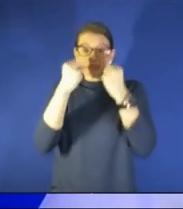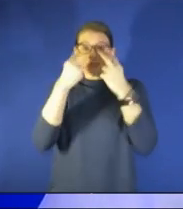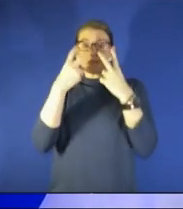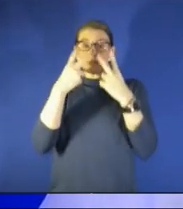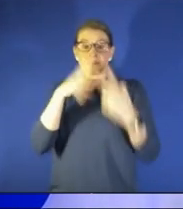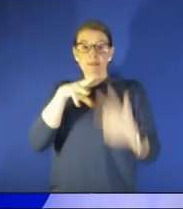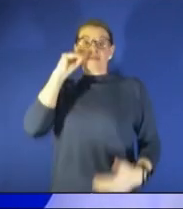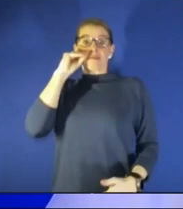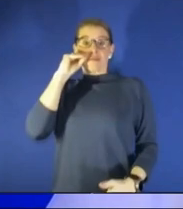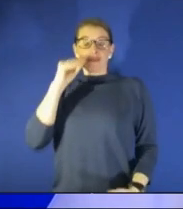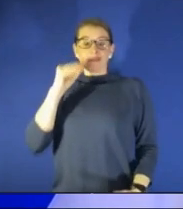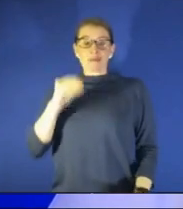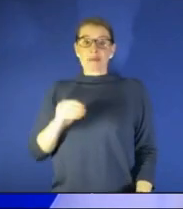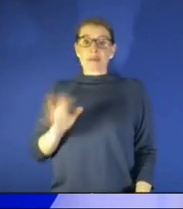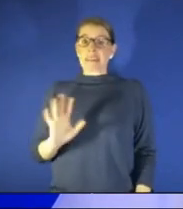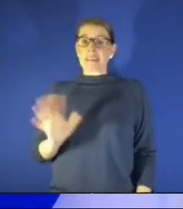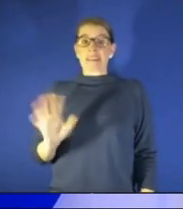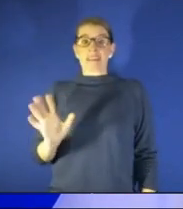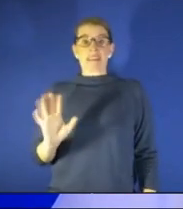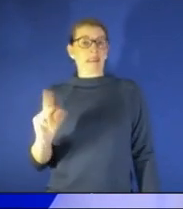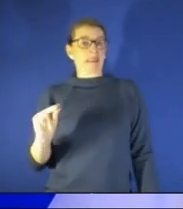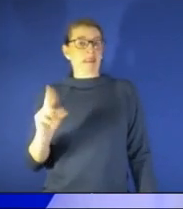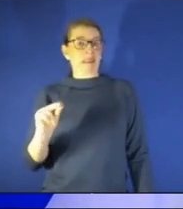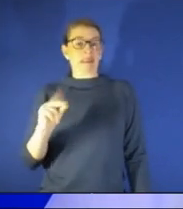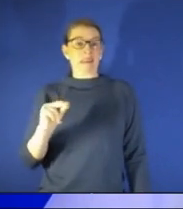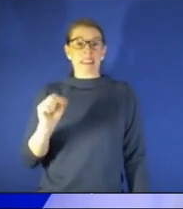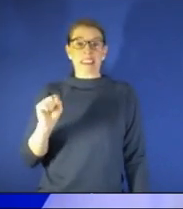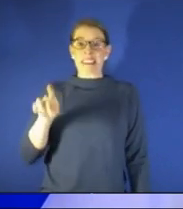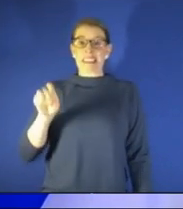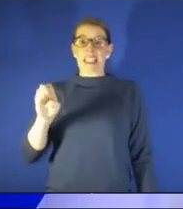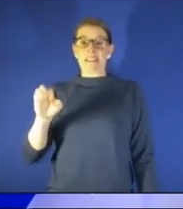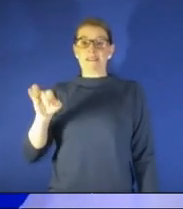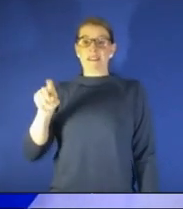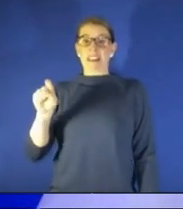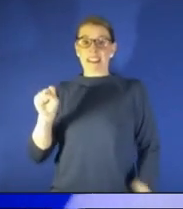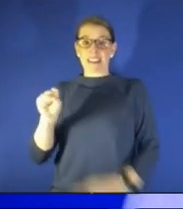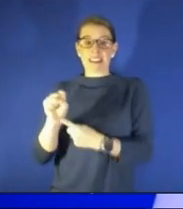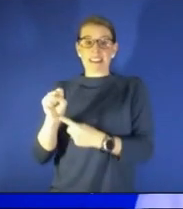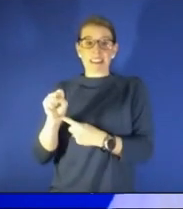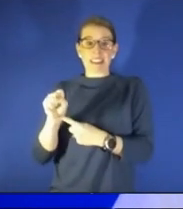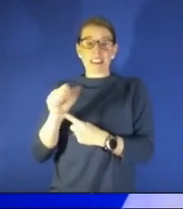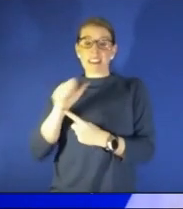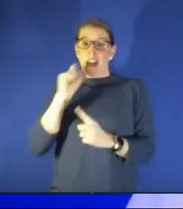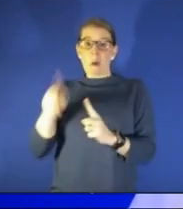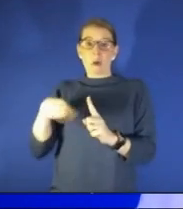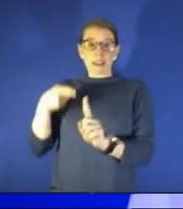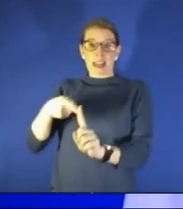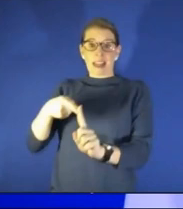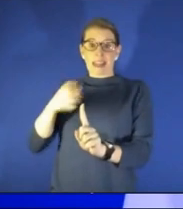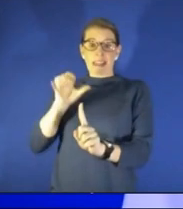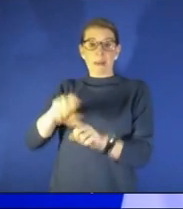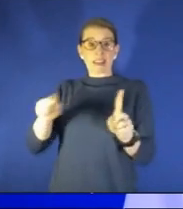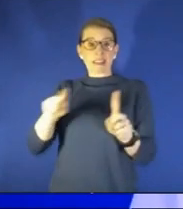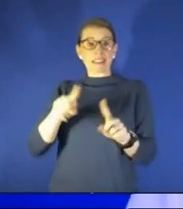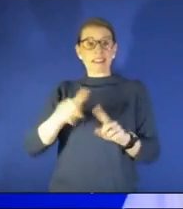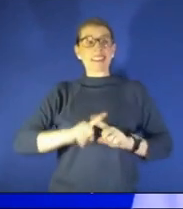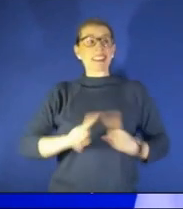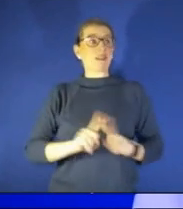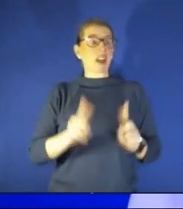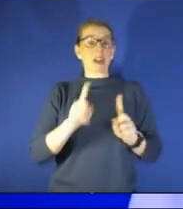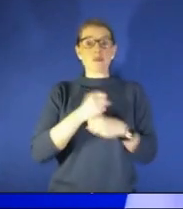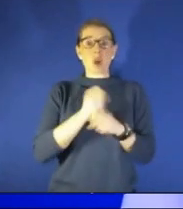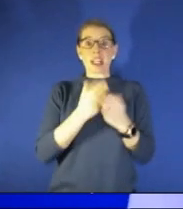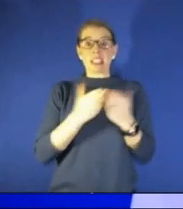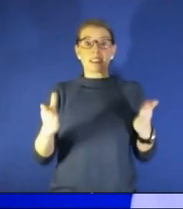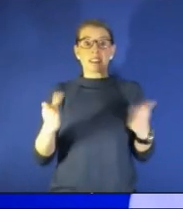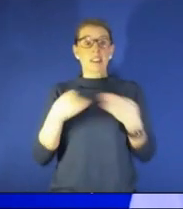is a no-no we know there can be side effects uh this doesn't just go to that this goes to a lot of different products when general population